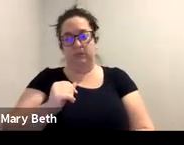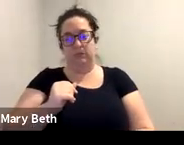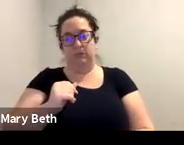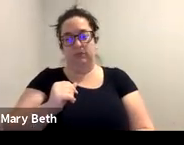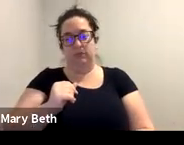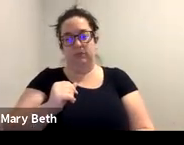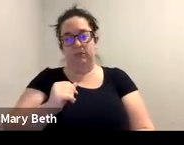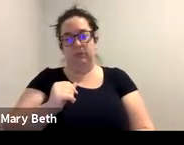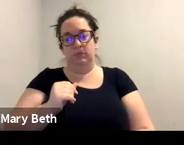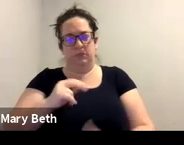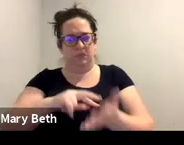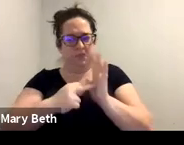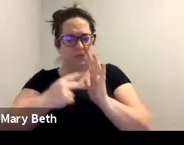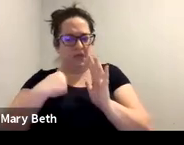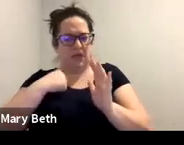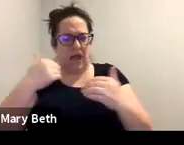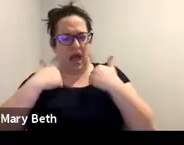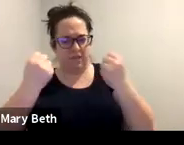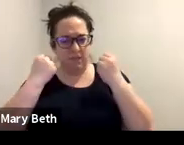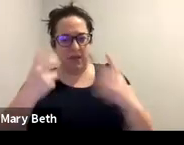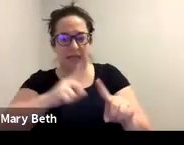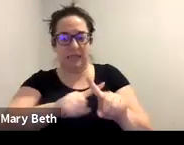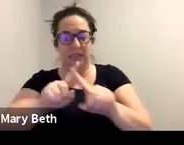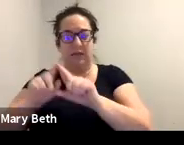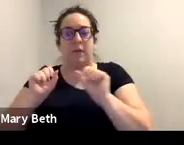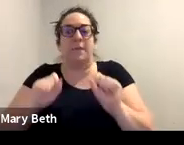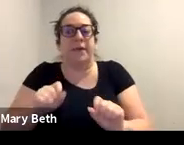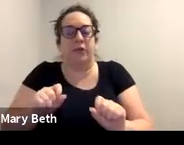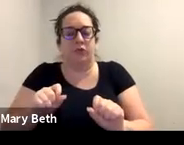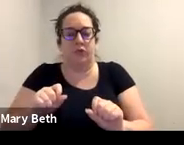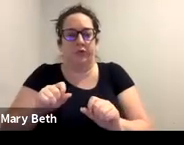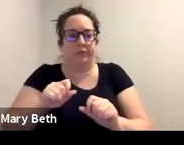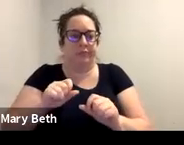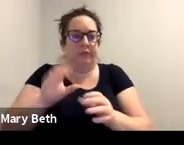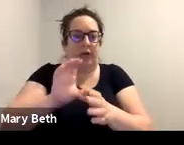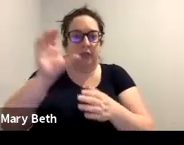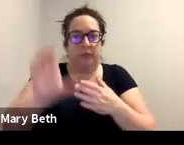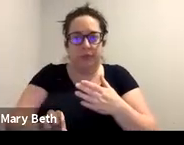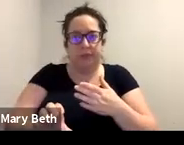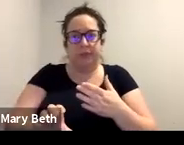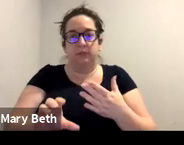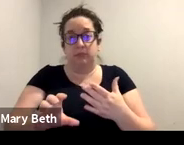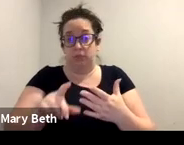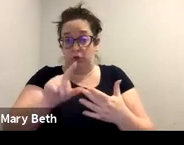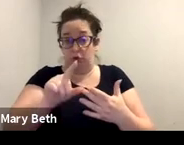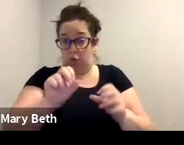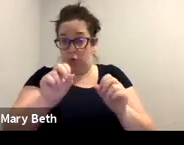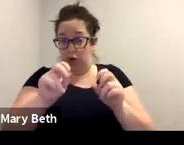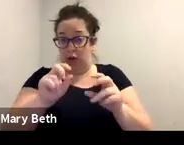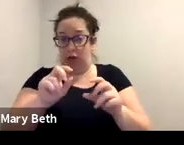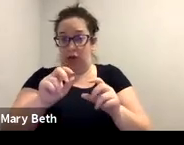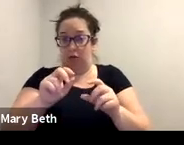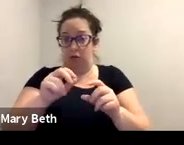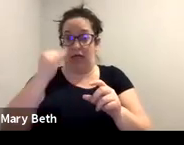Like, you know, are you okay with, uh, understanding that they may reach back out to me and have questions?